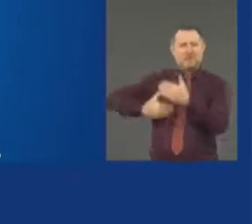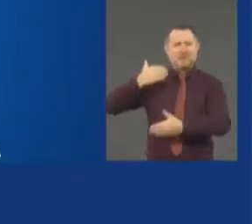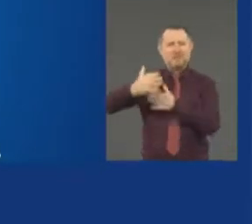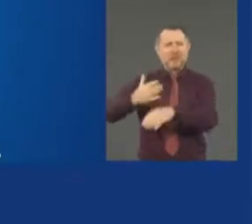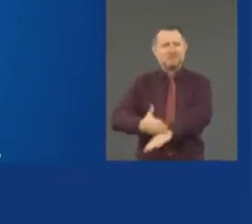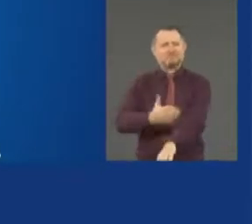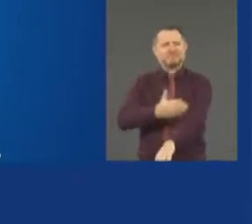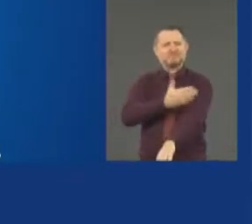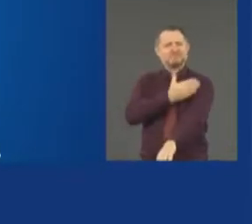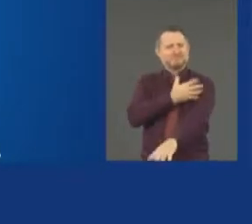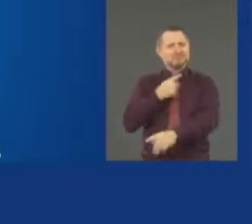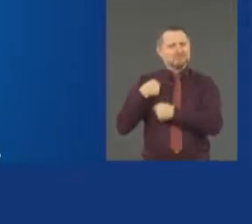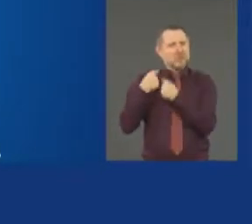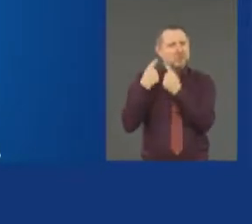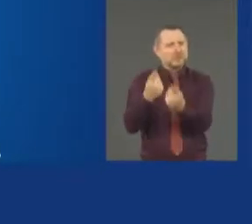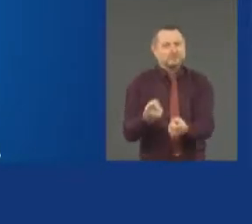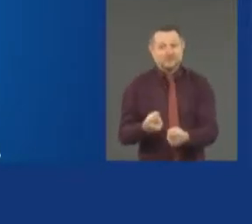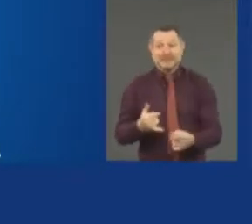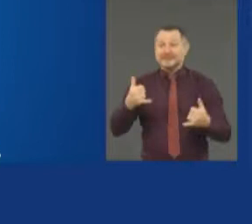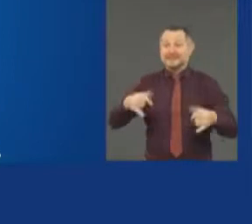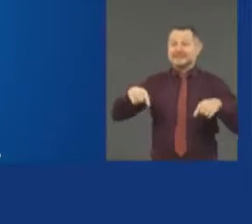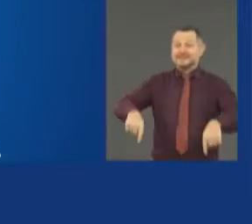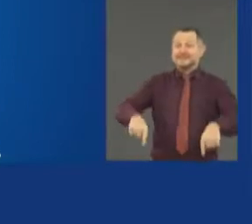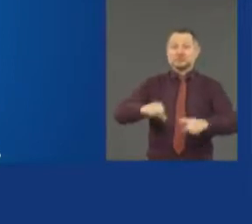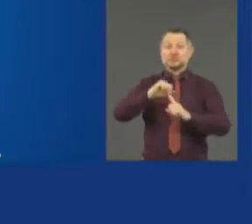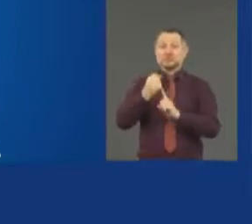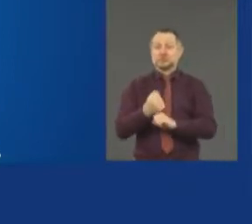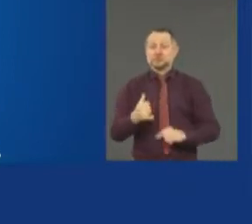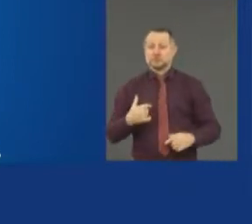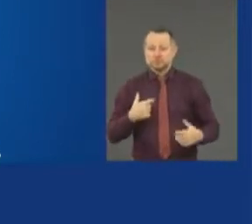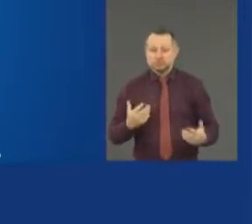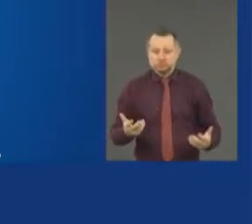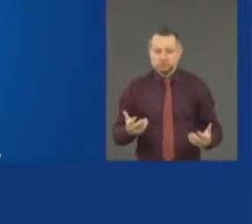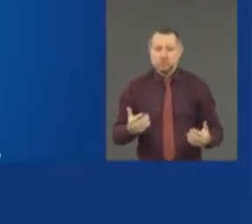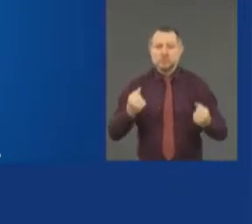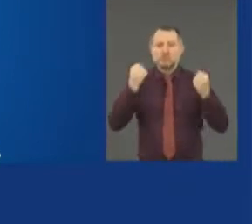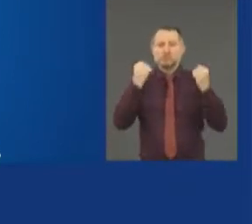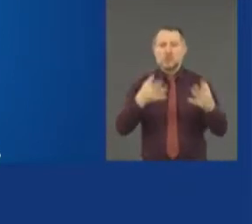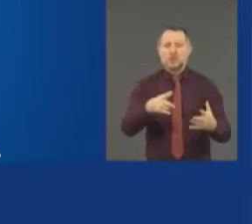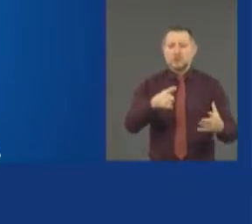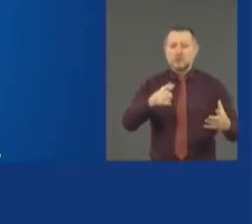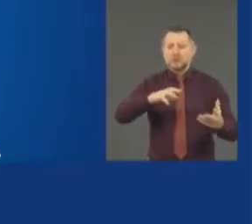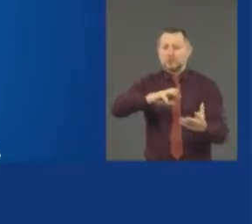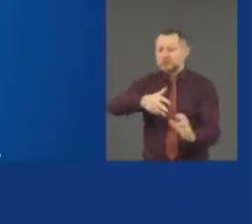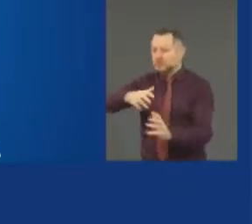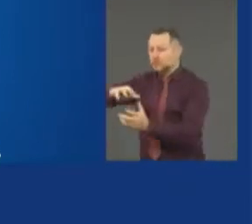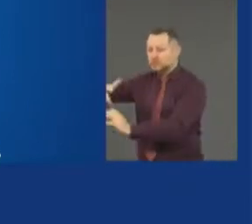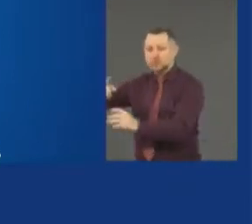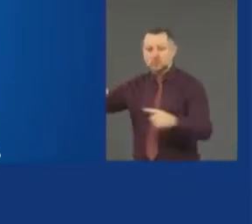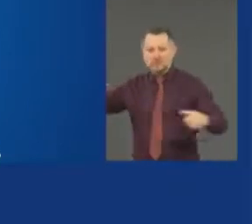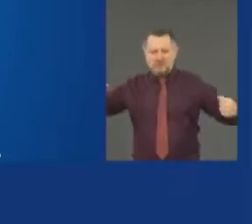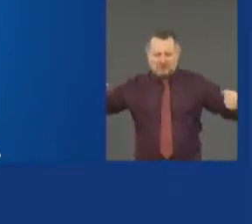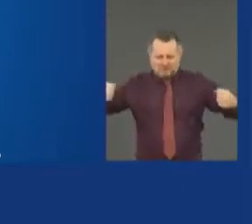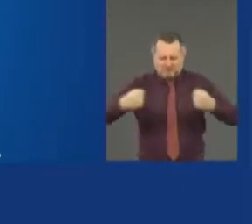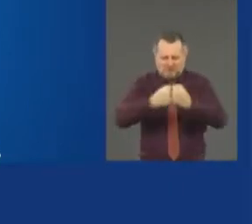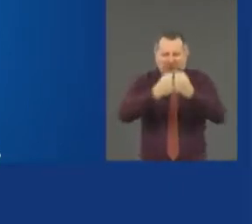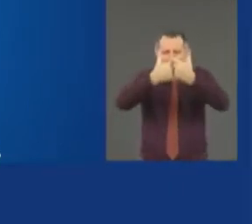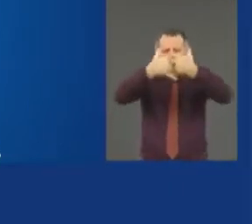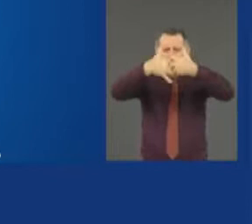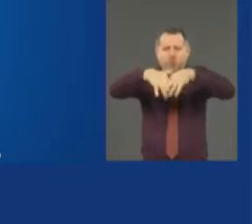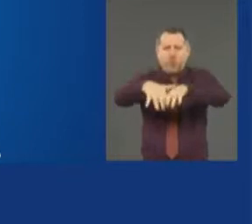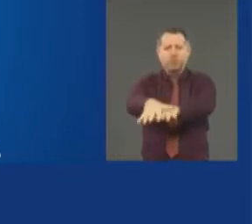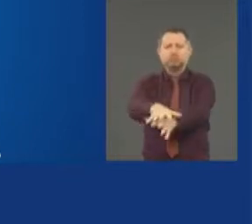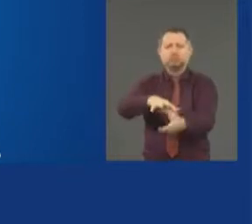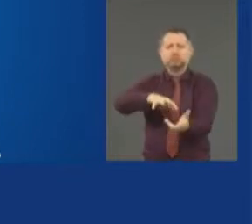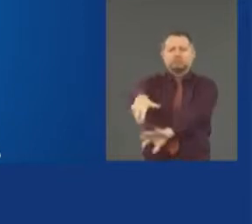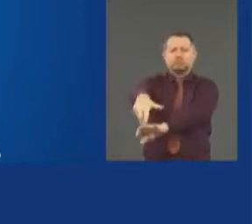multiple crises that are colliding, and that creates confusion and disorientation. And